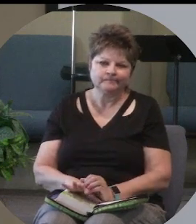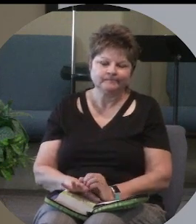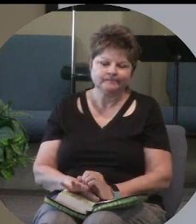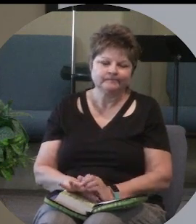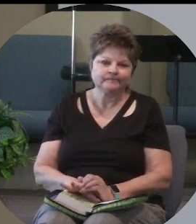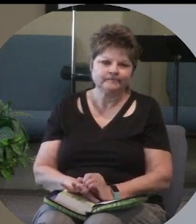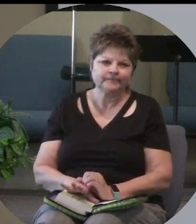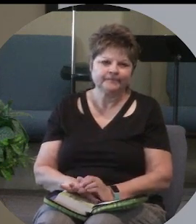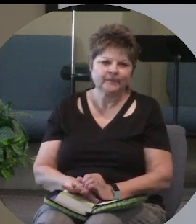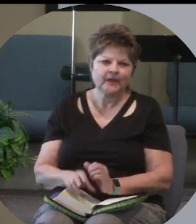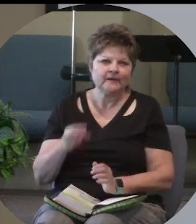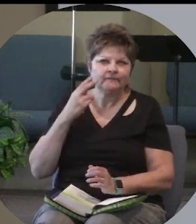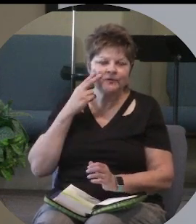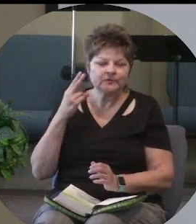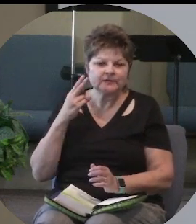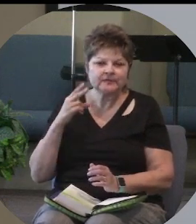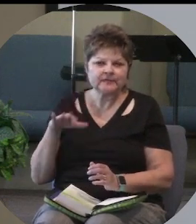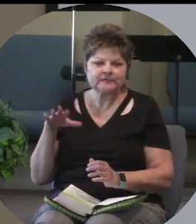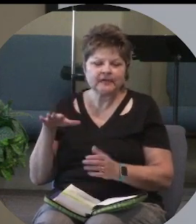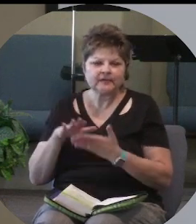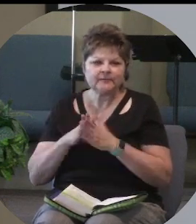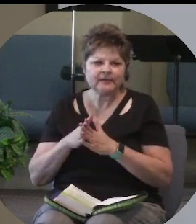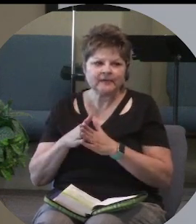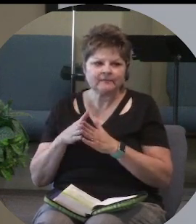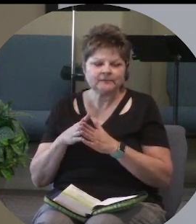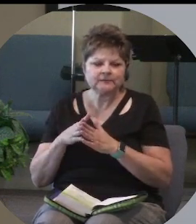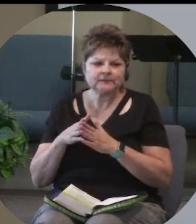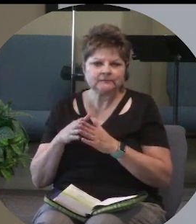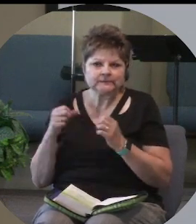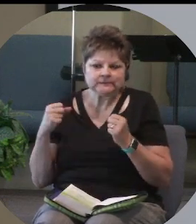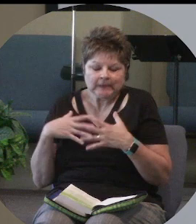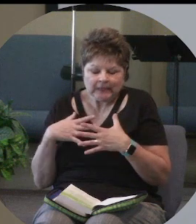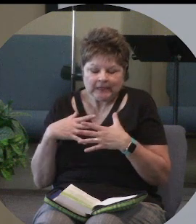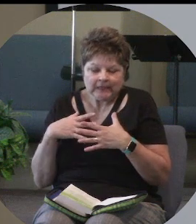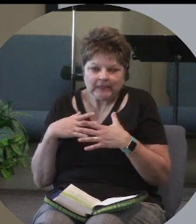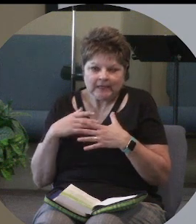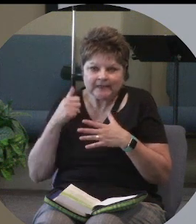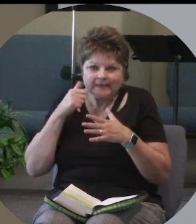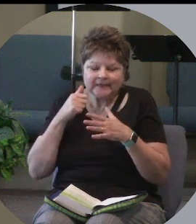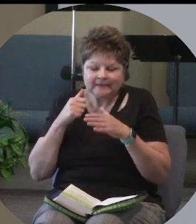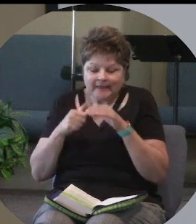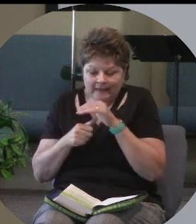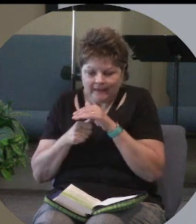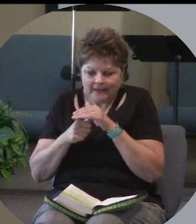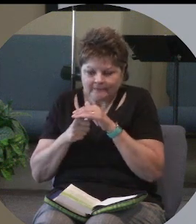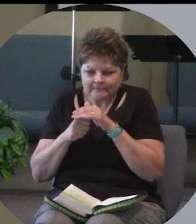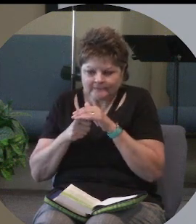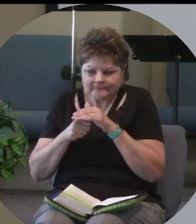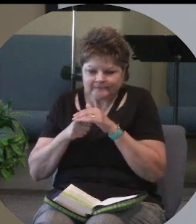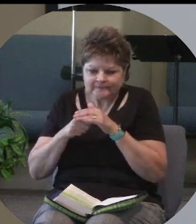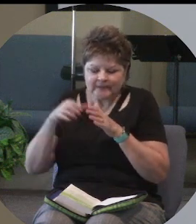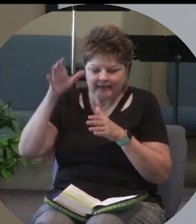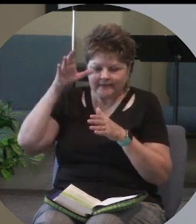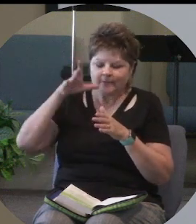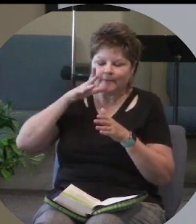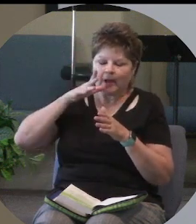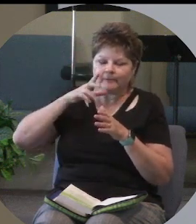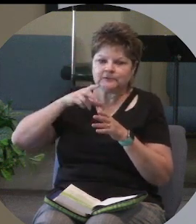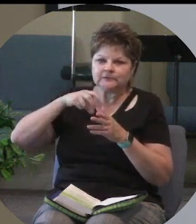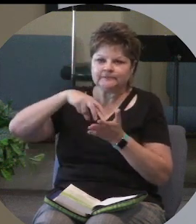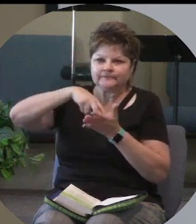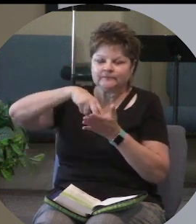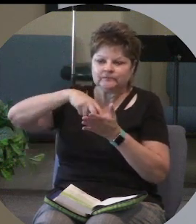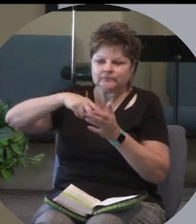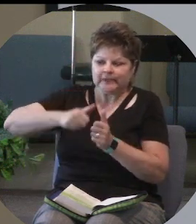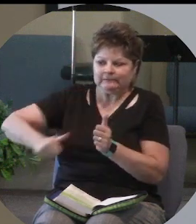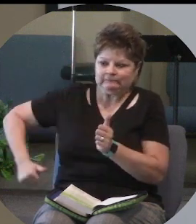You ever seen a child who gets scared and they go hide behind their mama's leg? I saw a video of a baby elephant